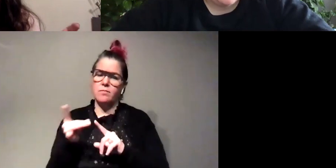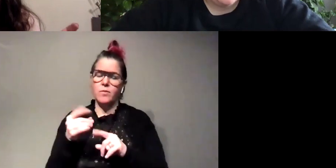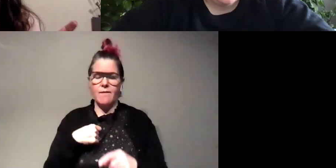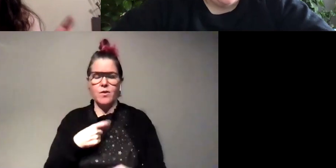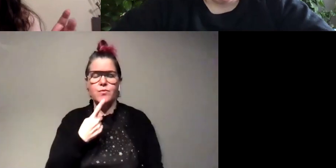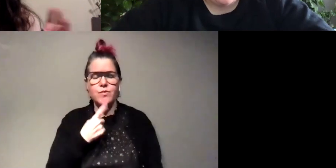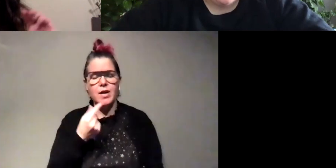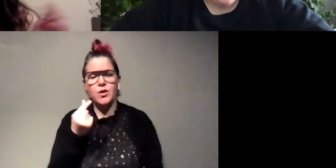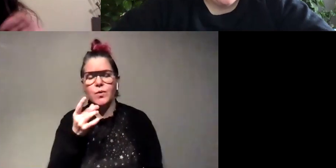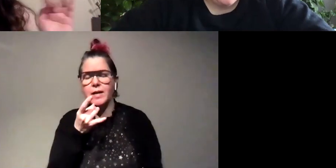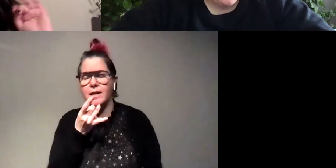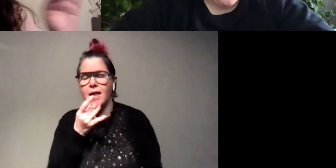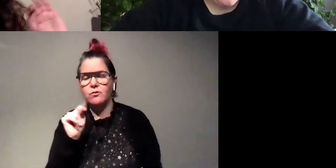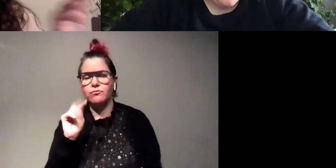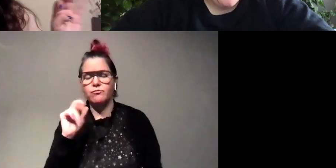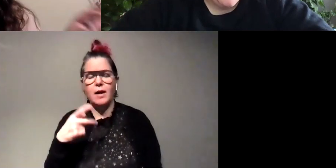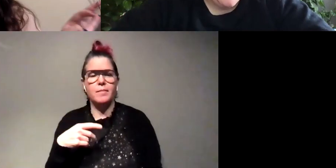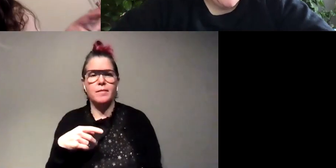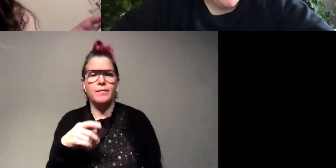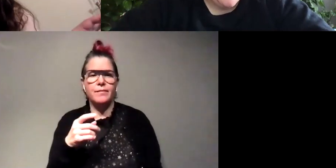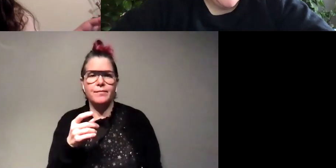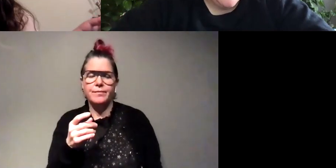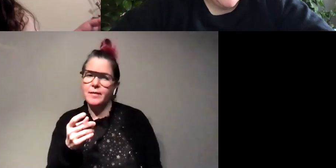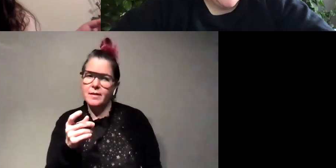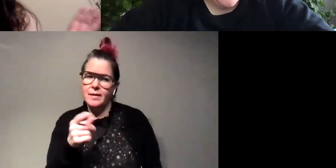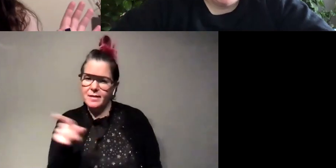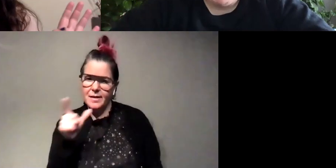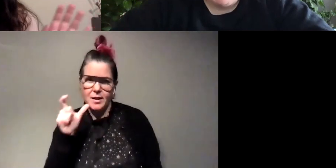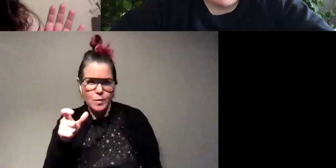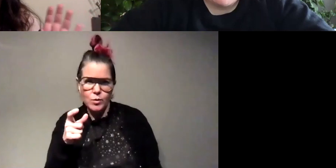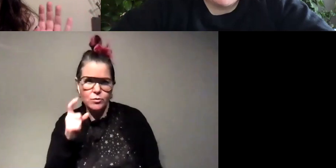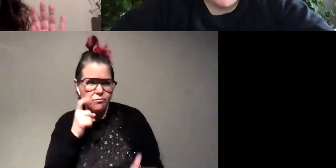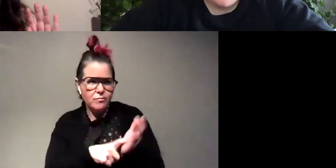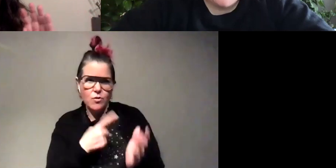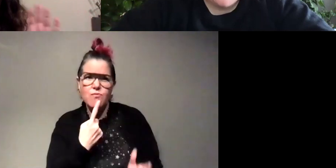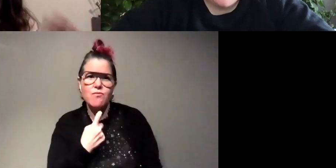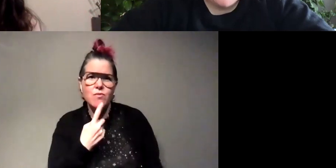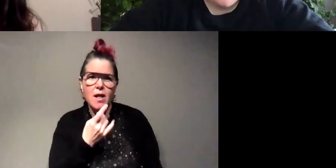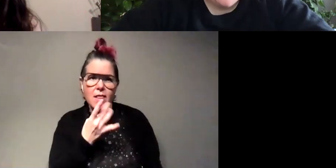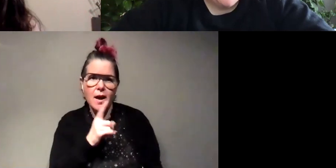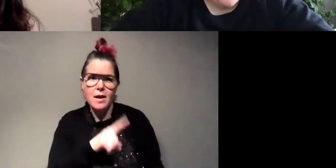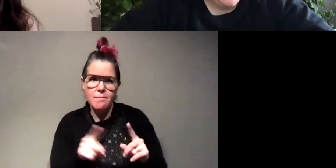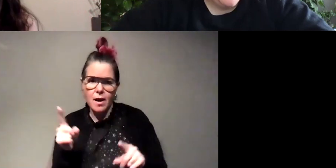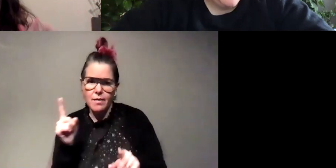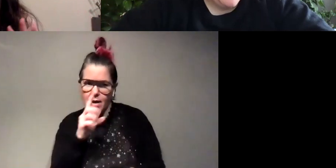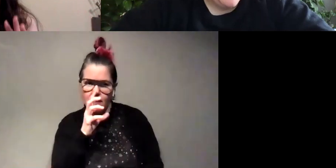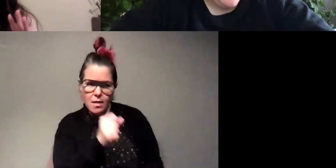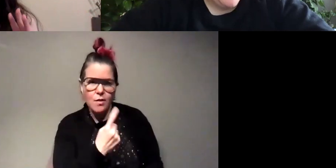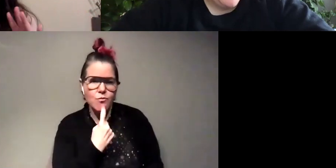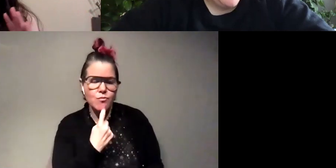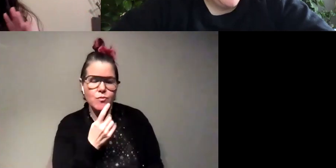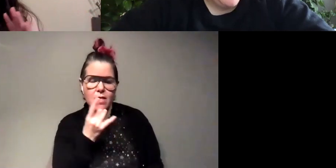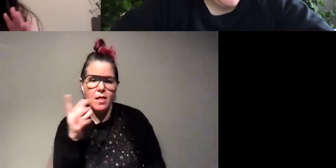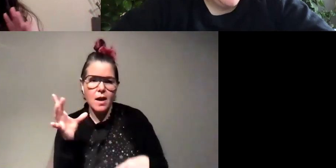traps out and like fireflies aren't supposed to be able to see red light super well um so but they landed on the red light and